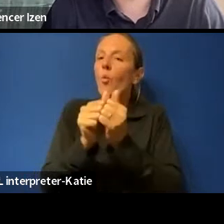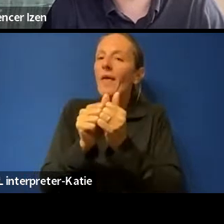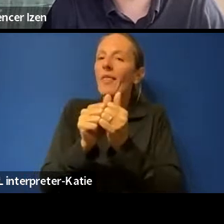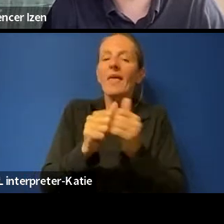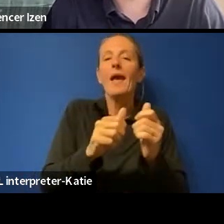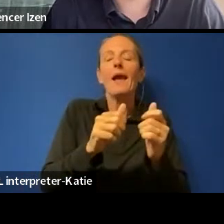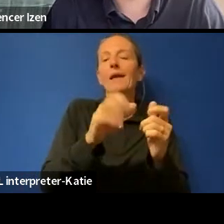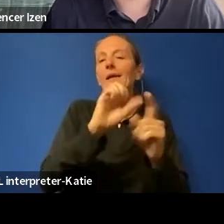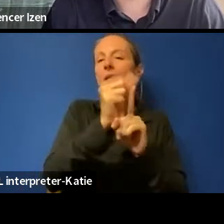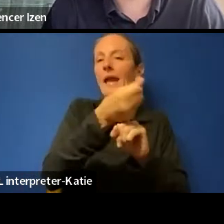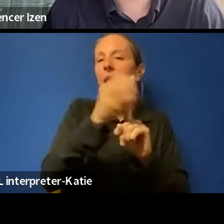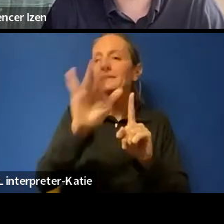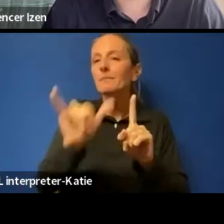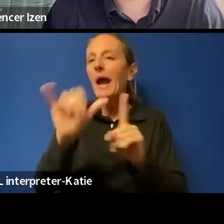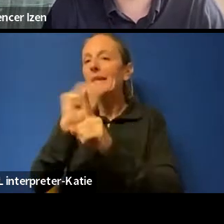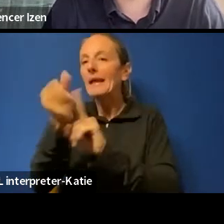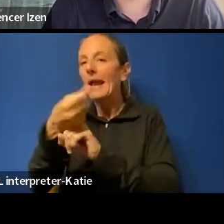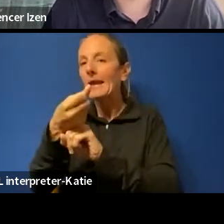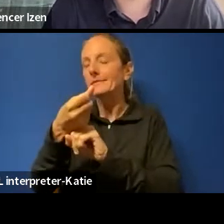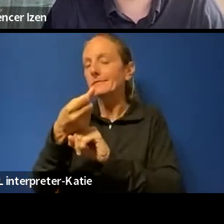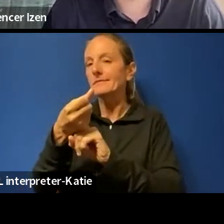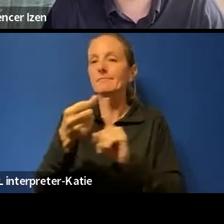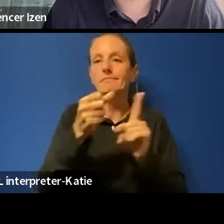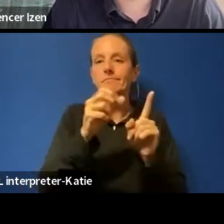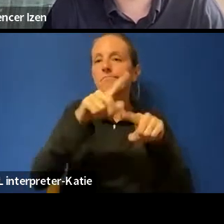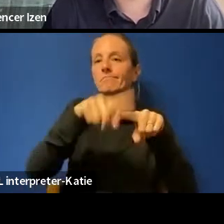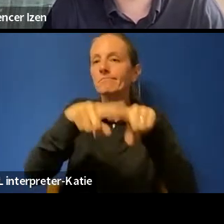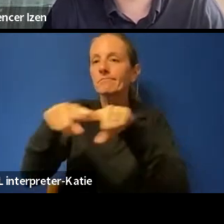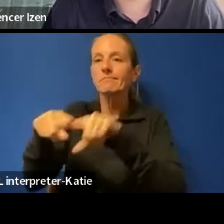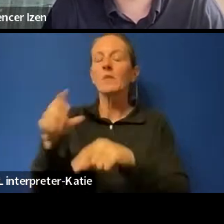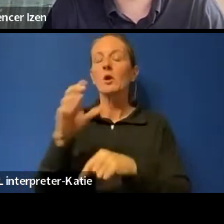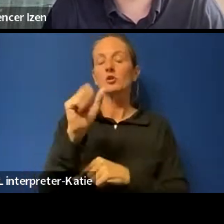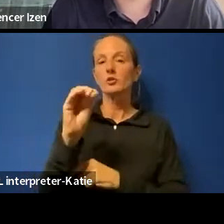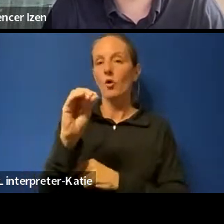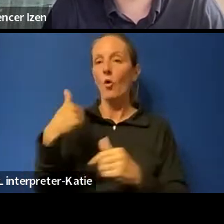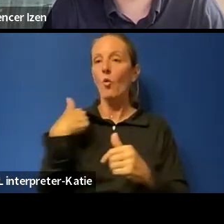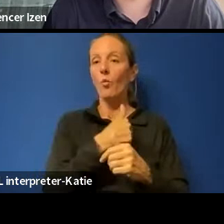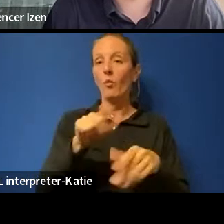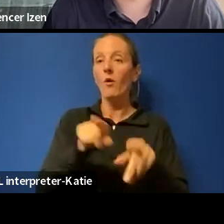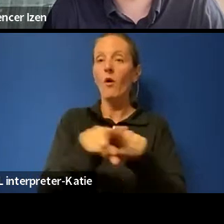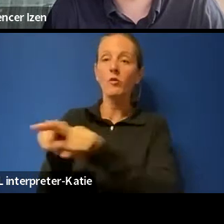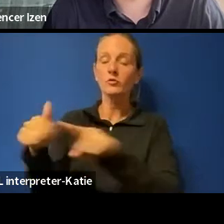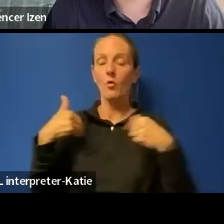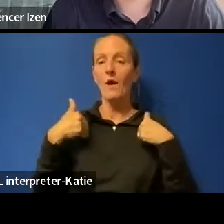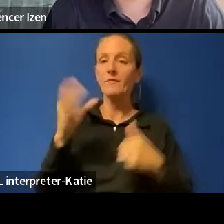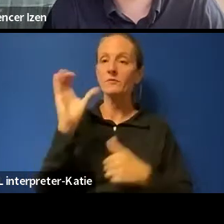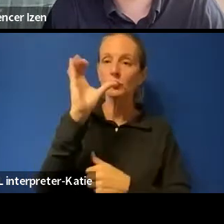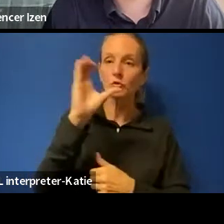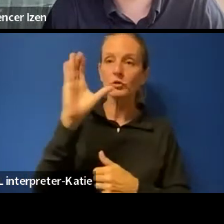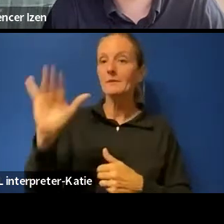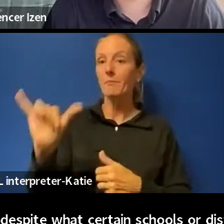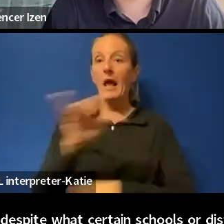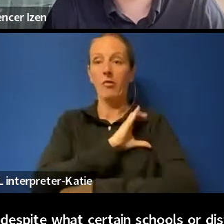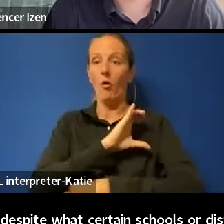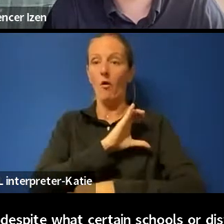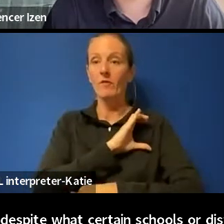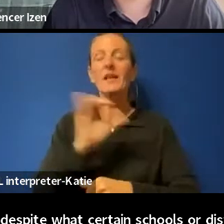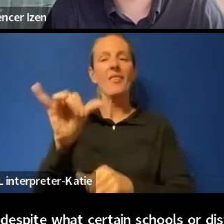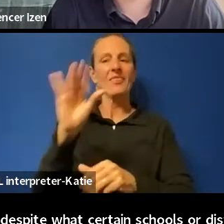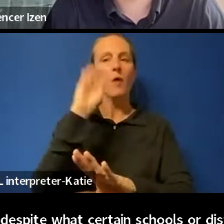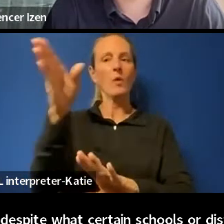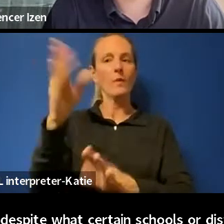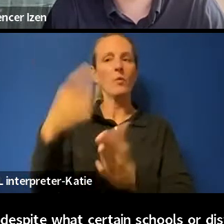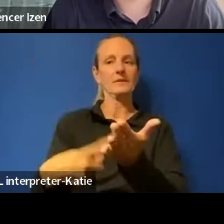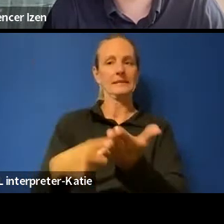there's also reason to believe, given changes in the law around smartphone and electronic device searches by law enforcement, which will be discussed later